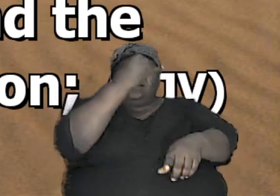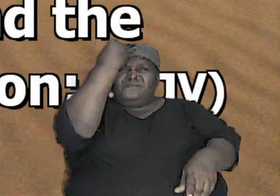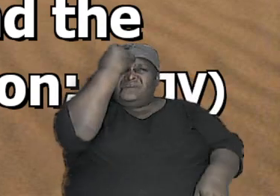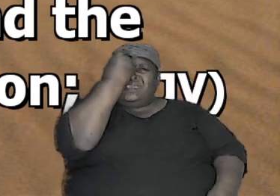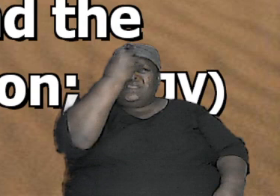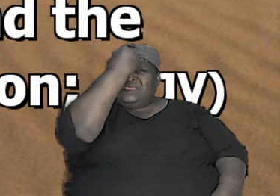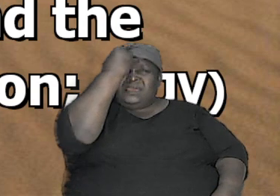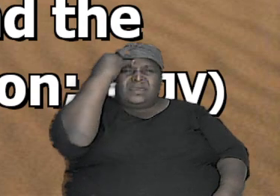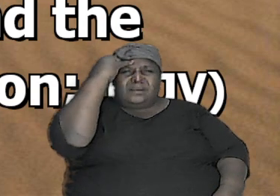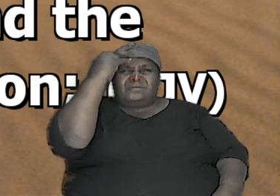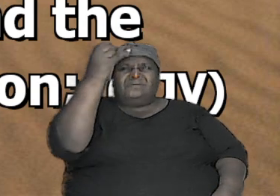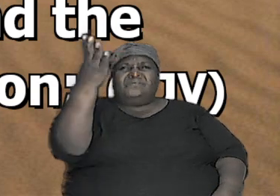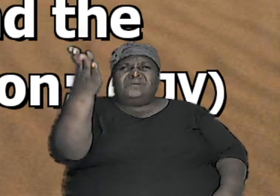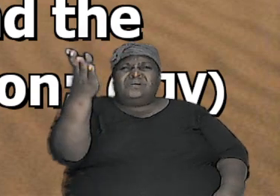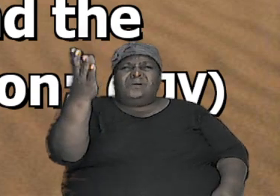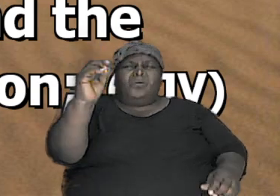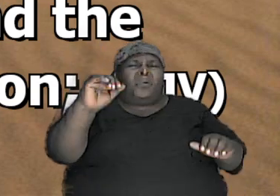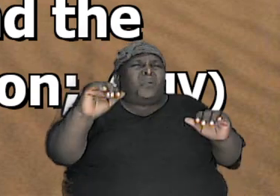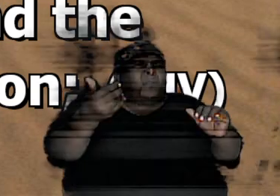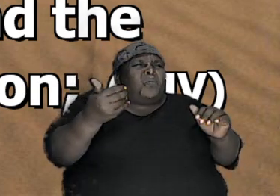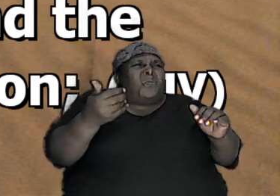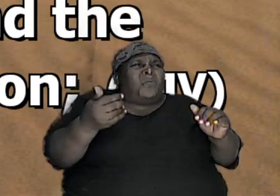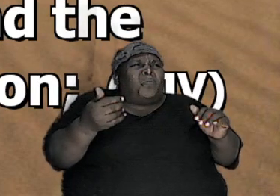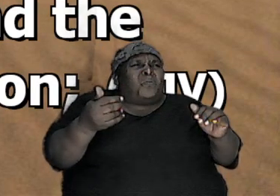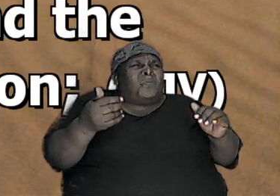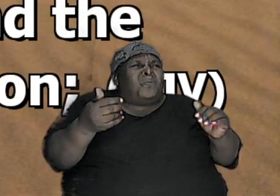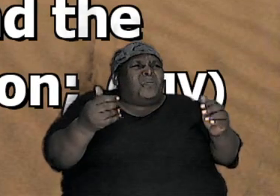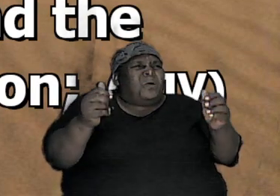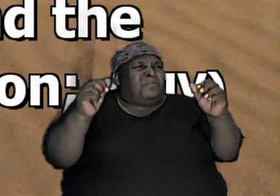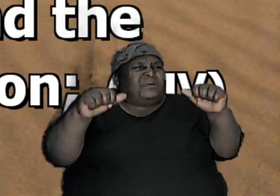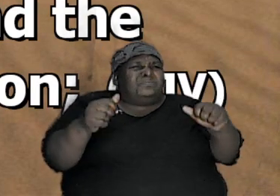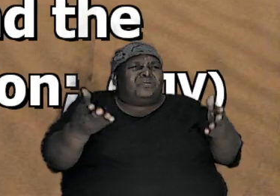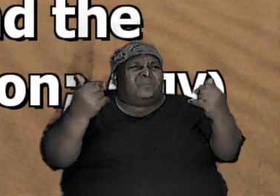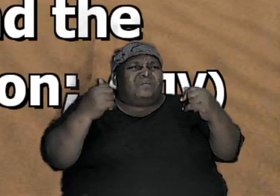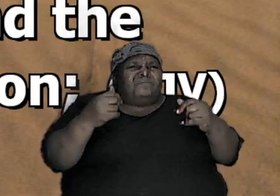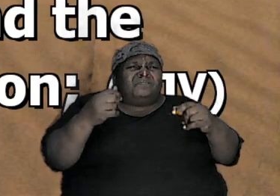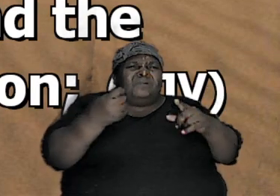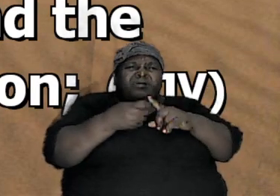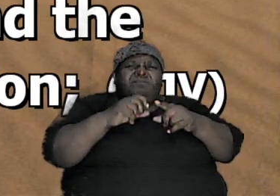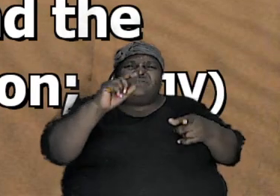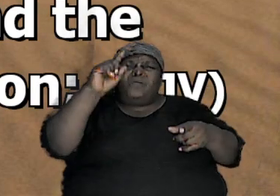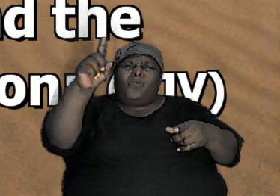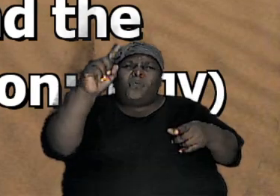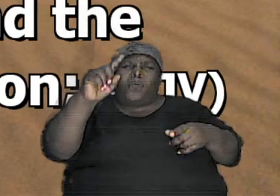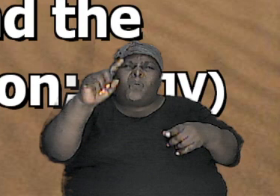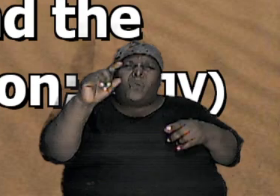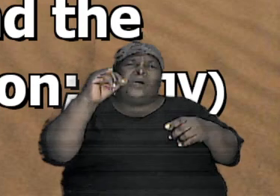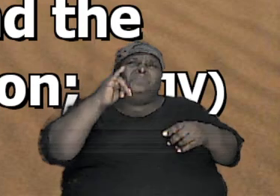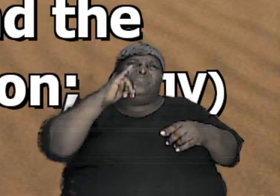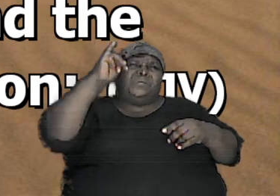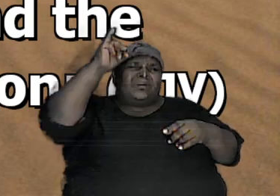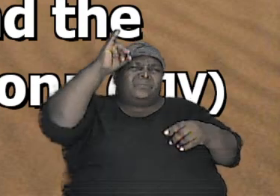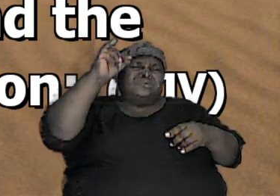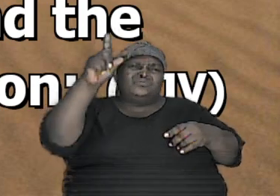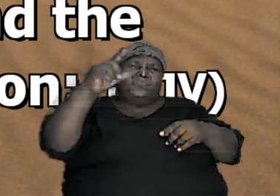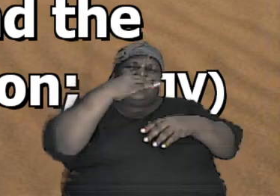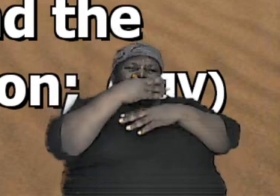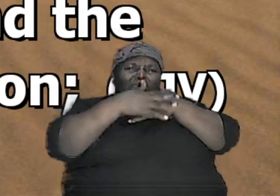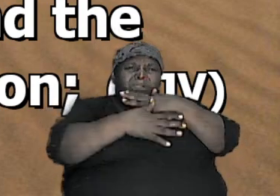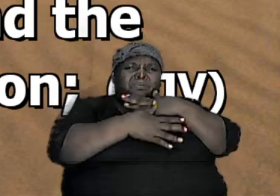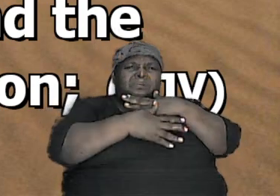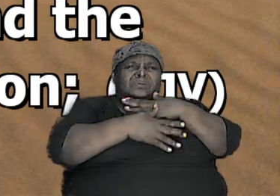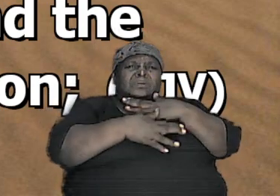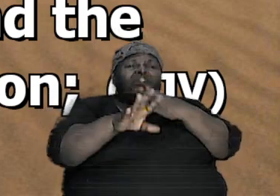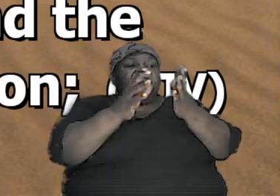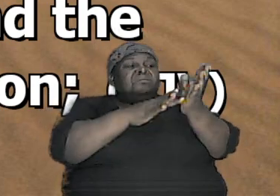how could we possibly come from one blood one parents one race well if